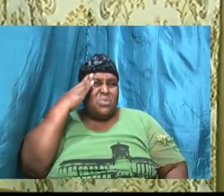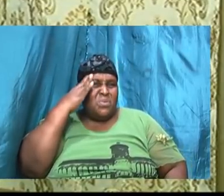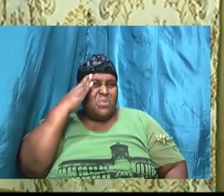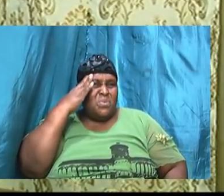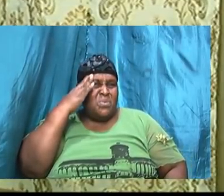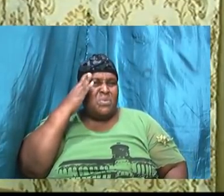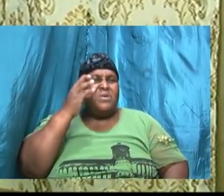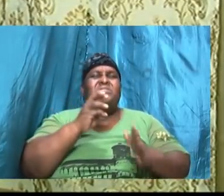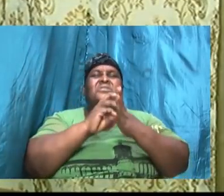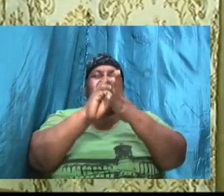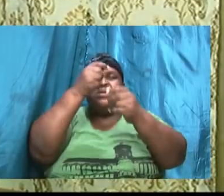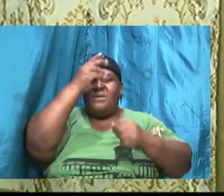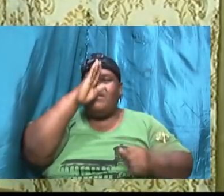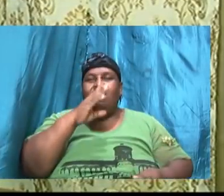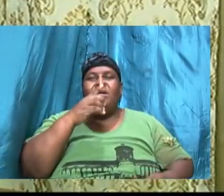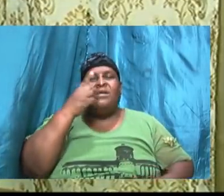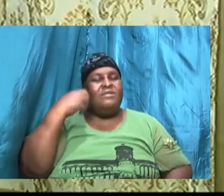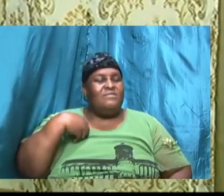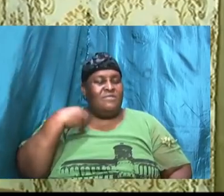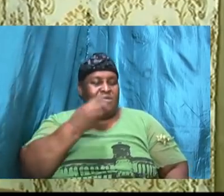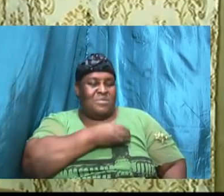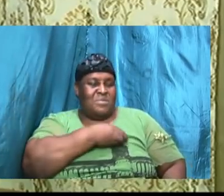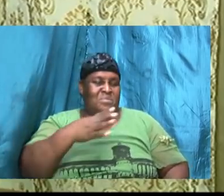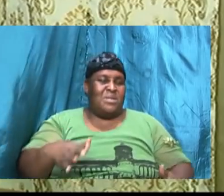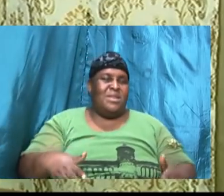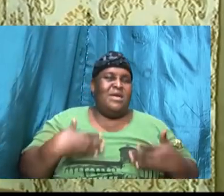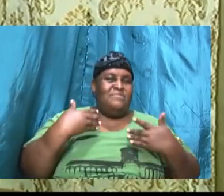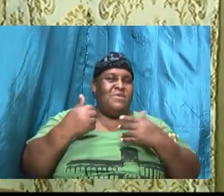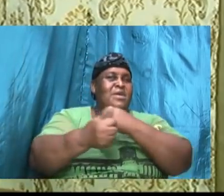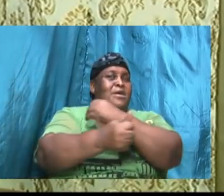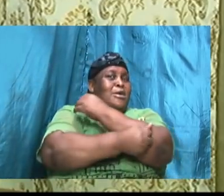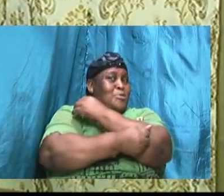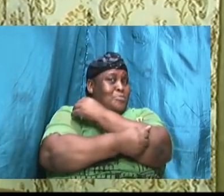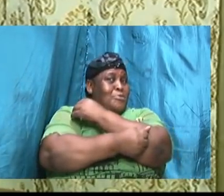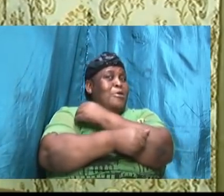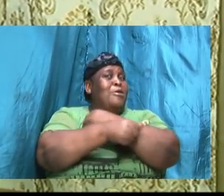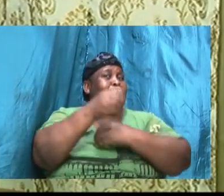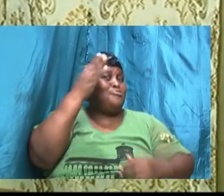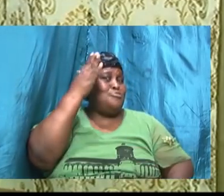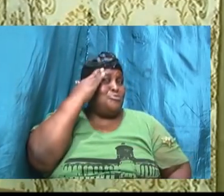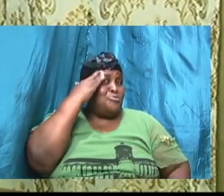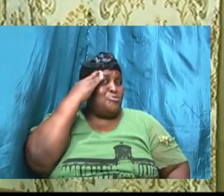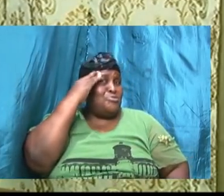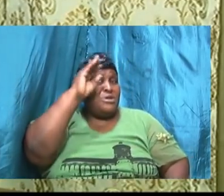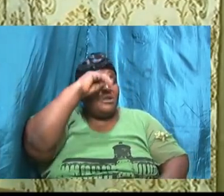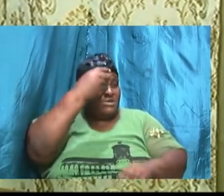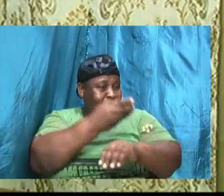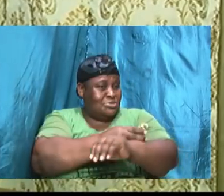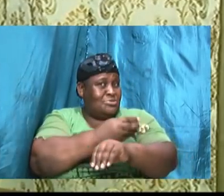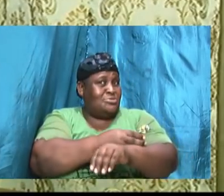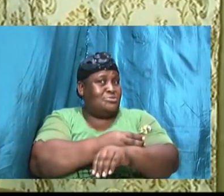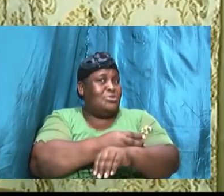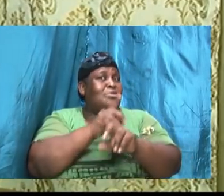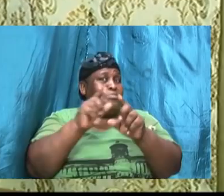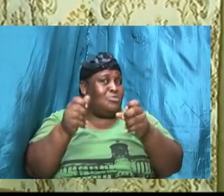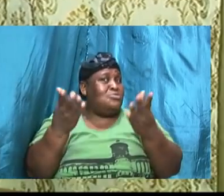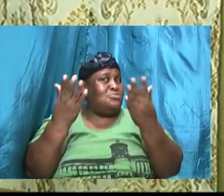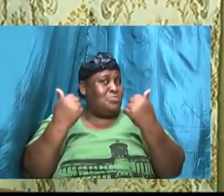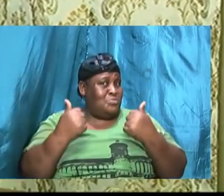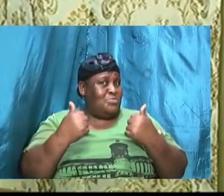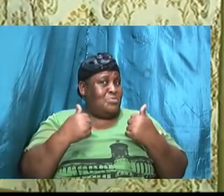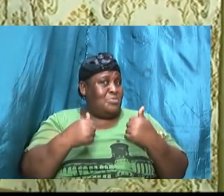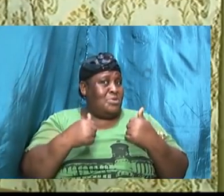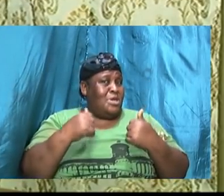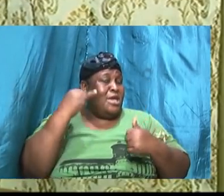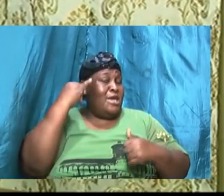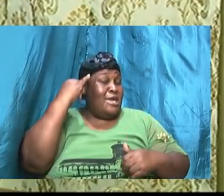he knew that a seed should come and if